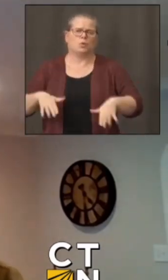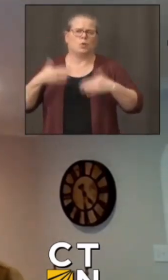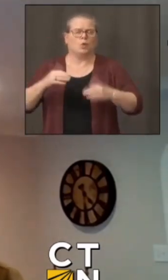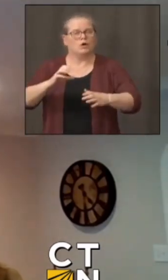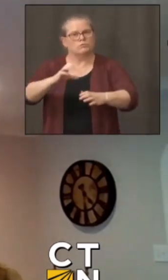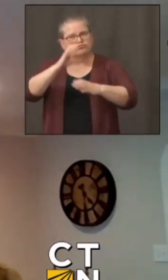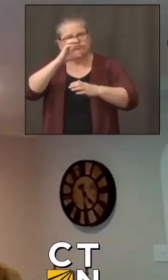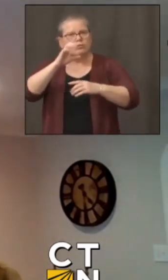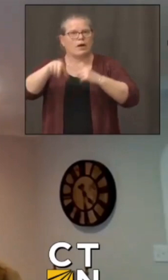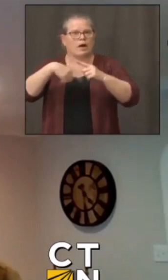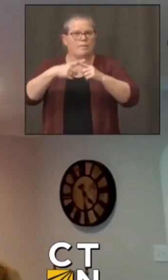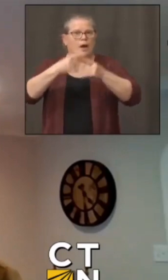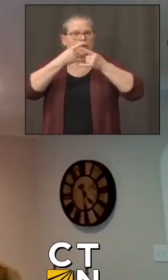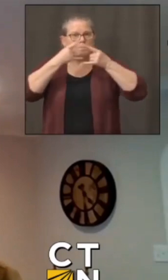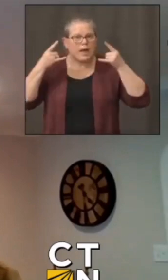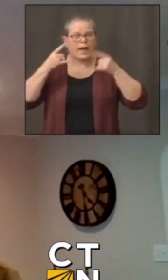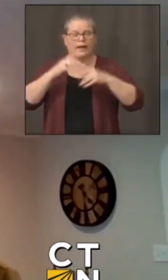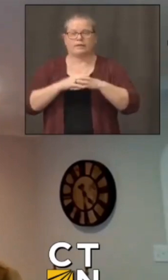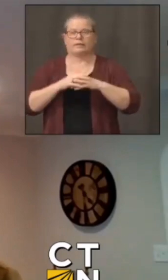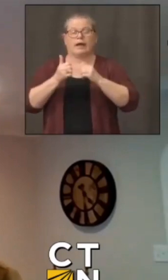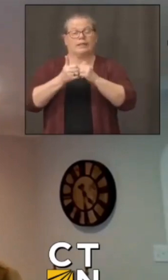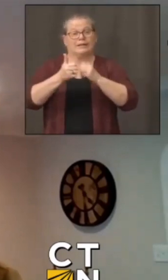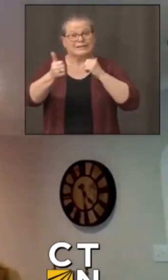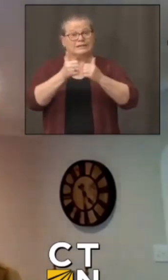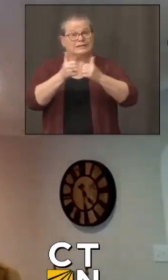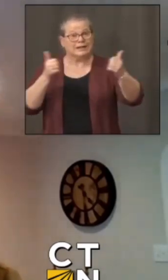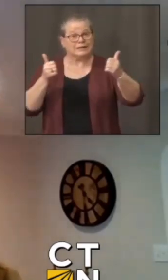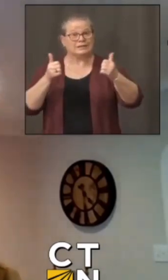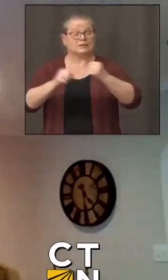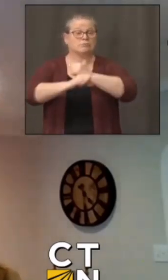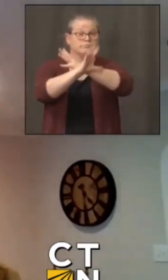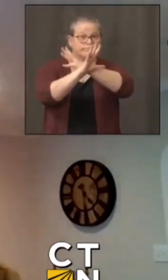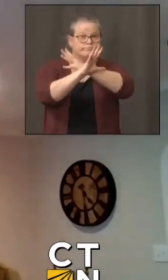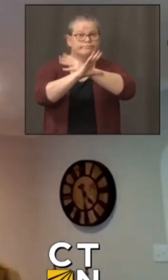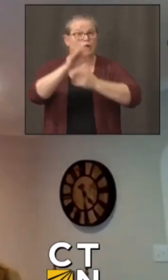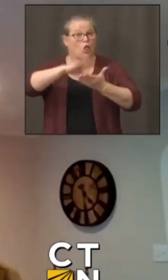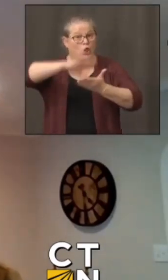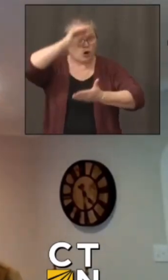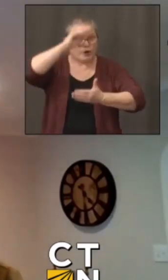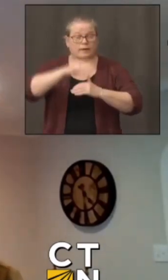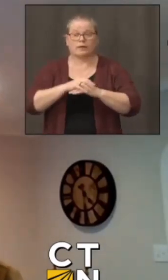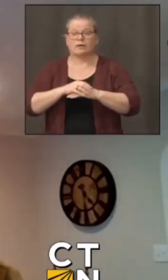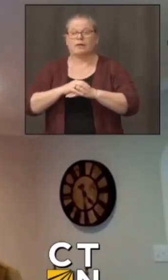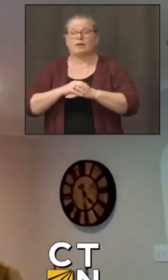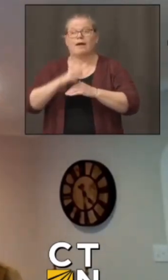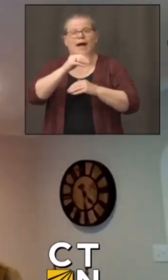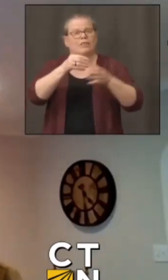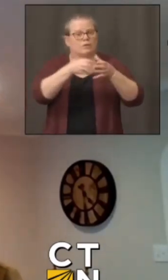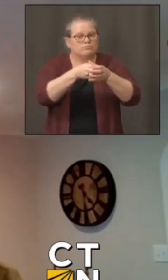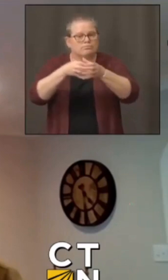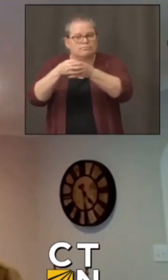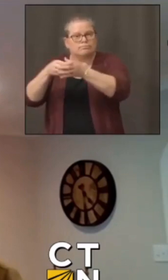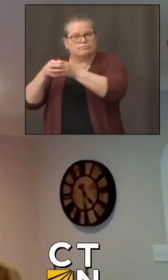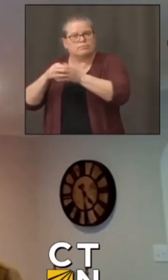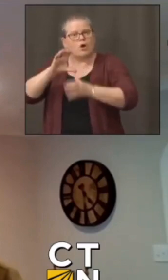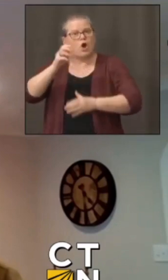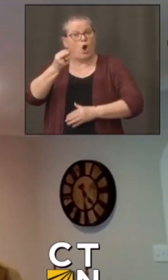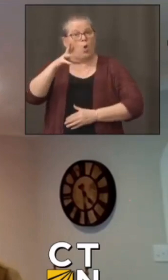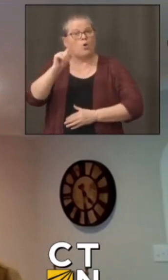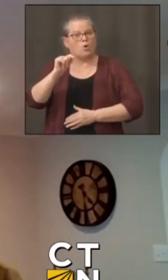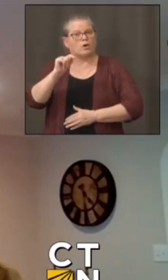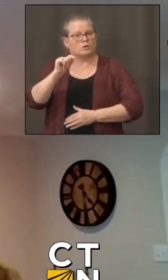the distancing and the cohorting in the connecticut schools and we're very grateful for that and we think that's what's allowing